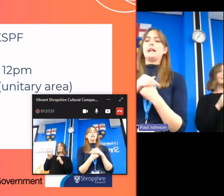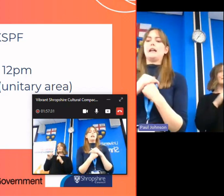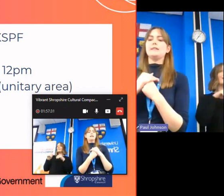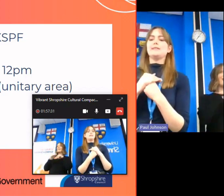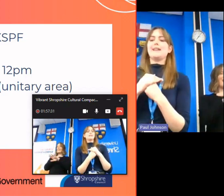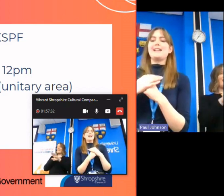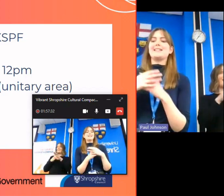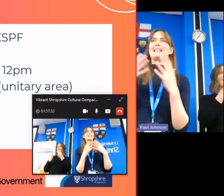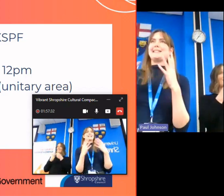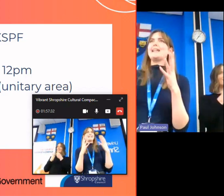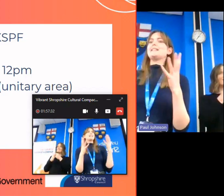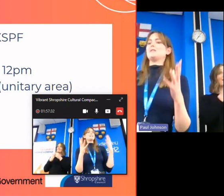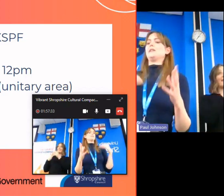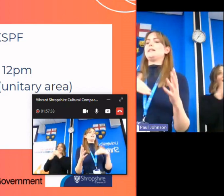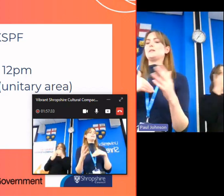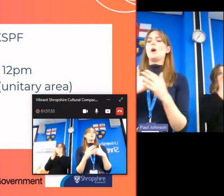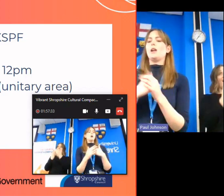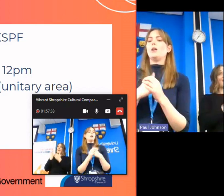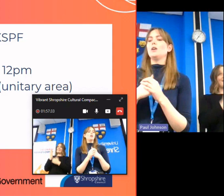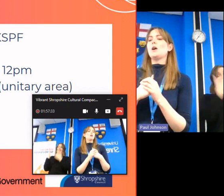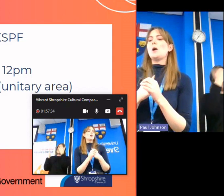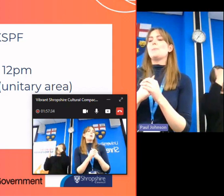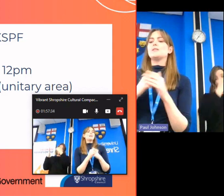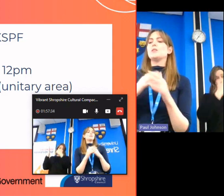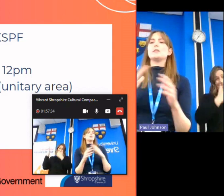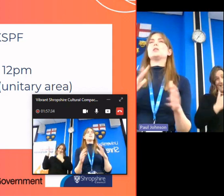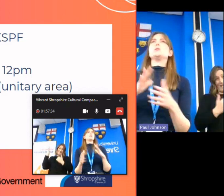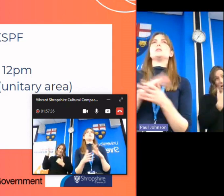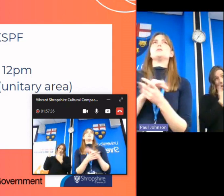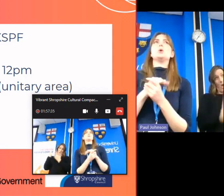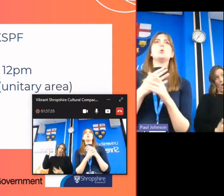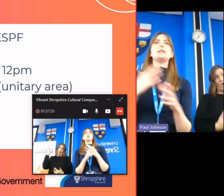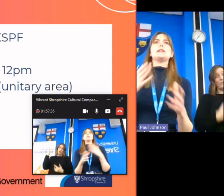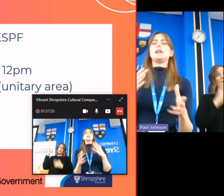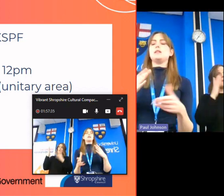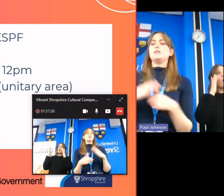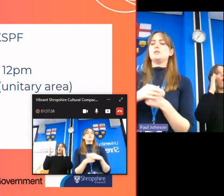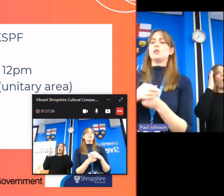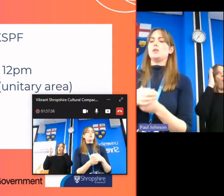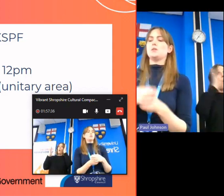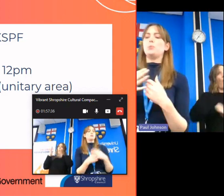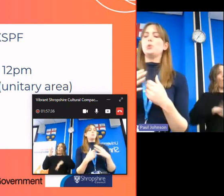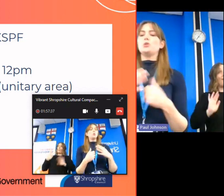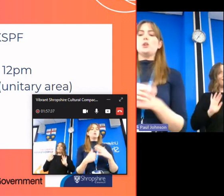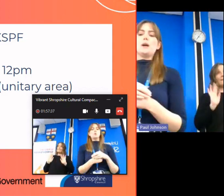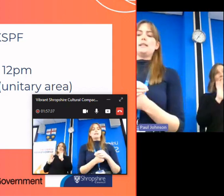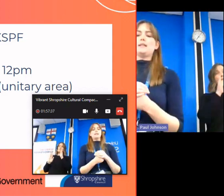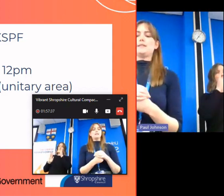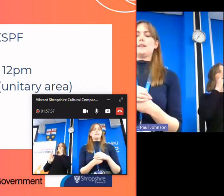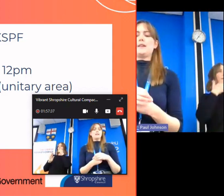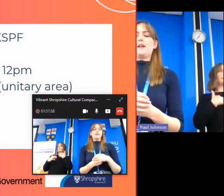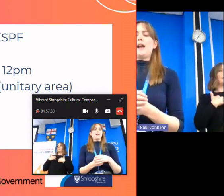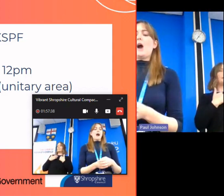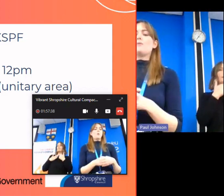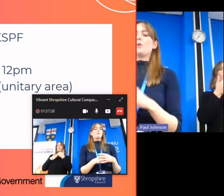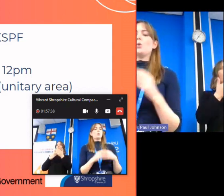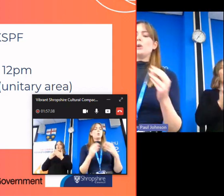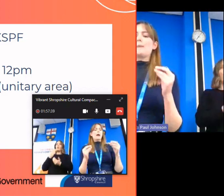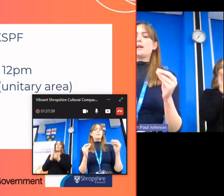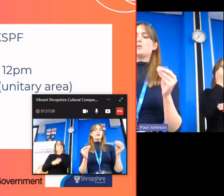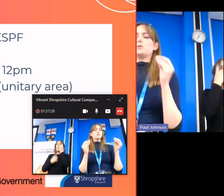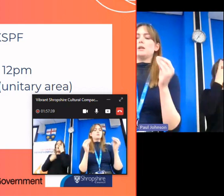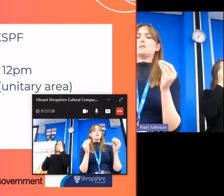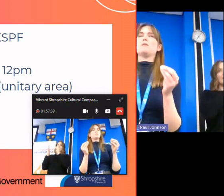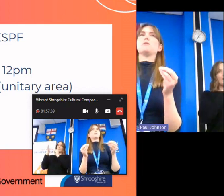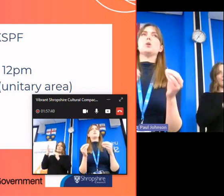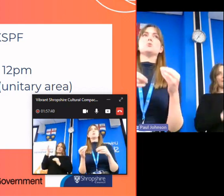funding guidelines it's an extensive list it's quite long but it's not exclusive and we're always keen to support new ideas however